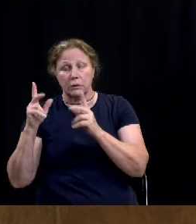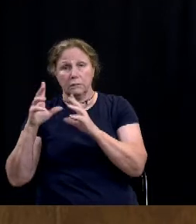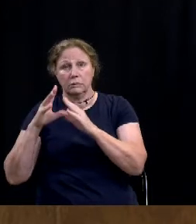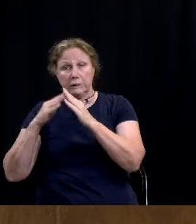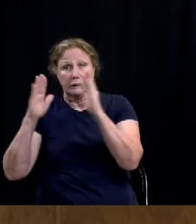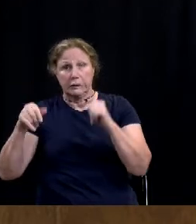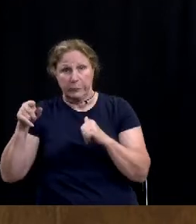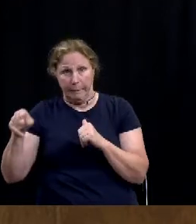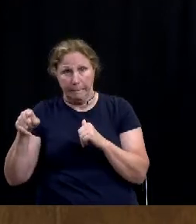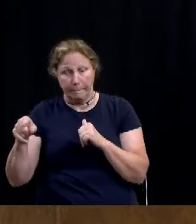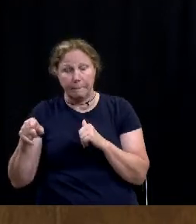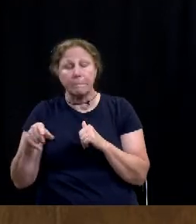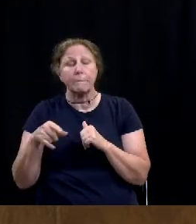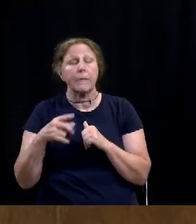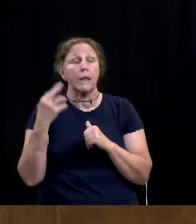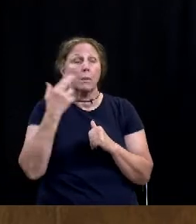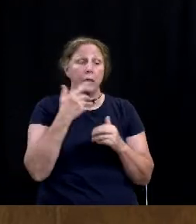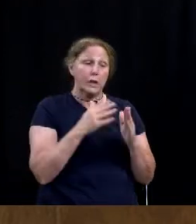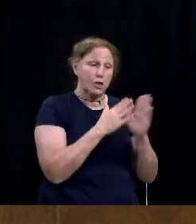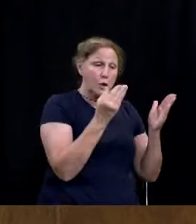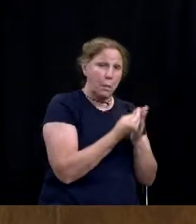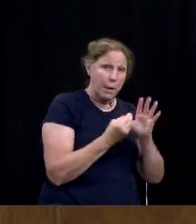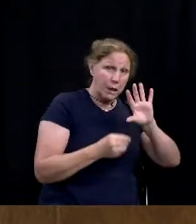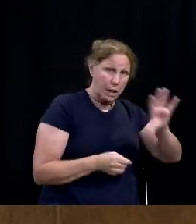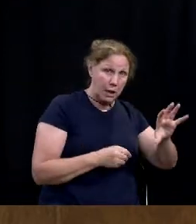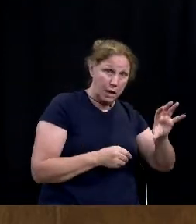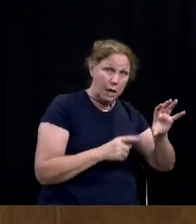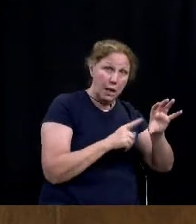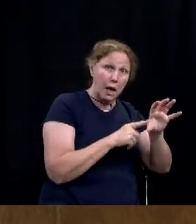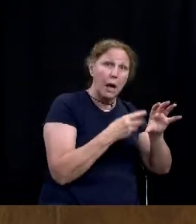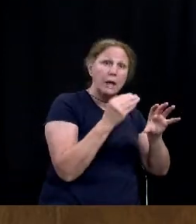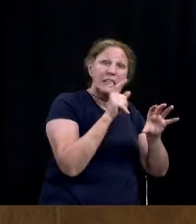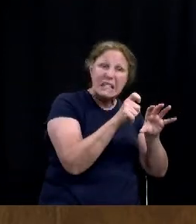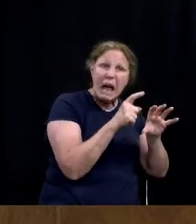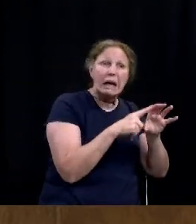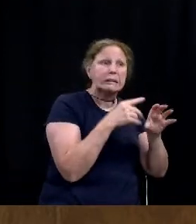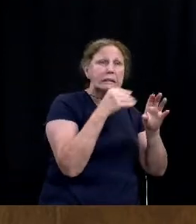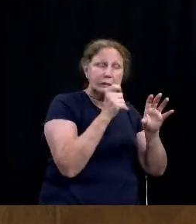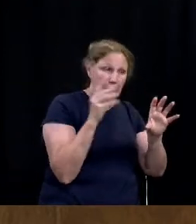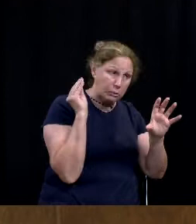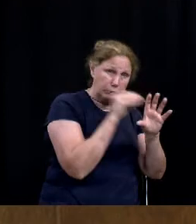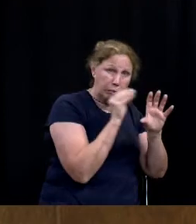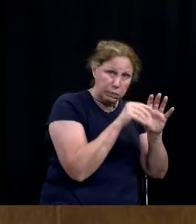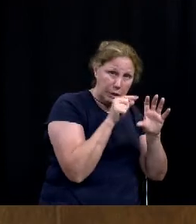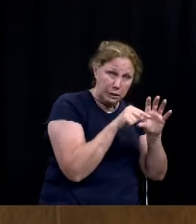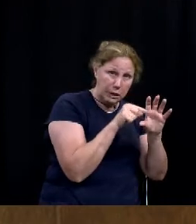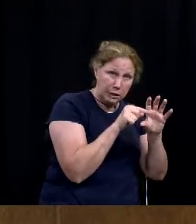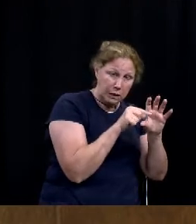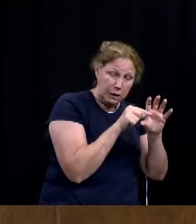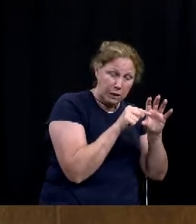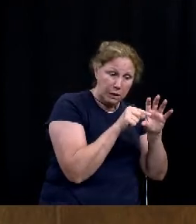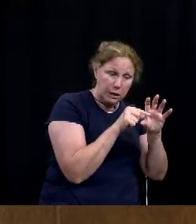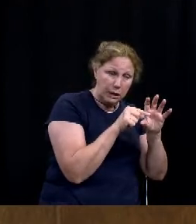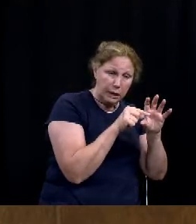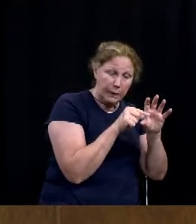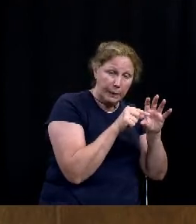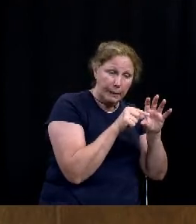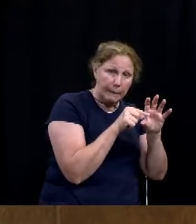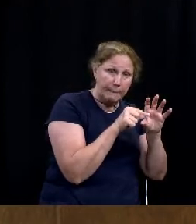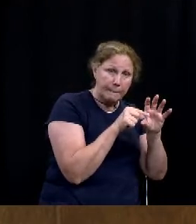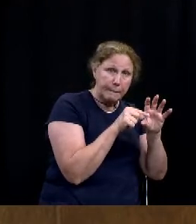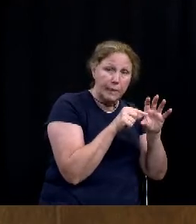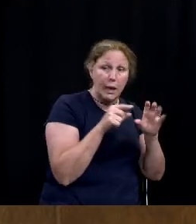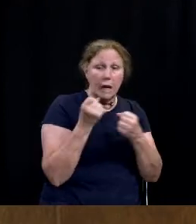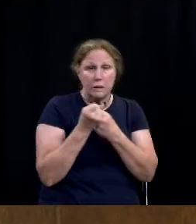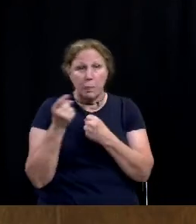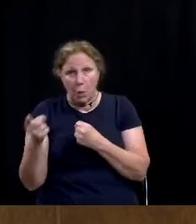And currently, we're using the general fund, which is funded by property tax and sales tax. And so I support this